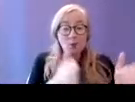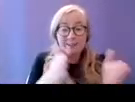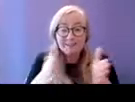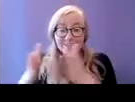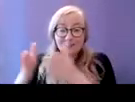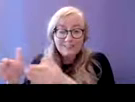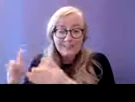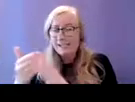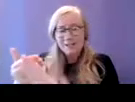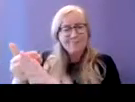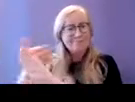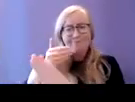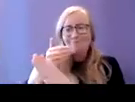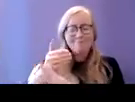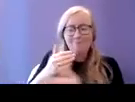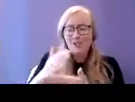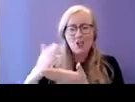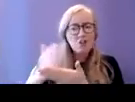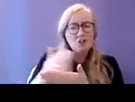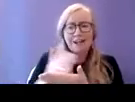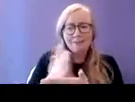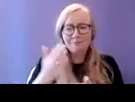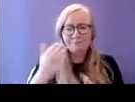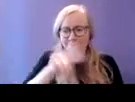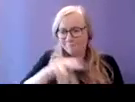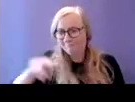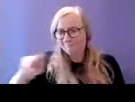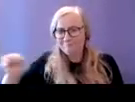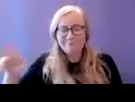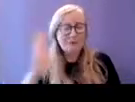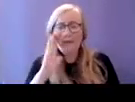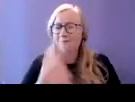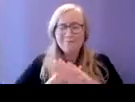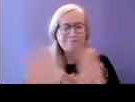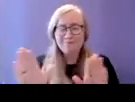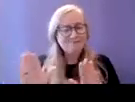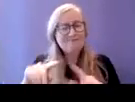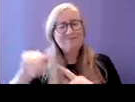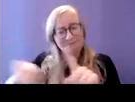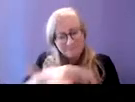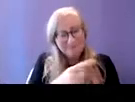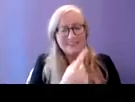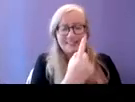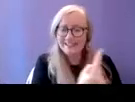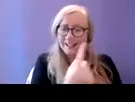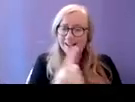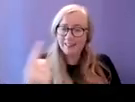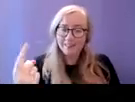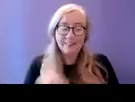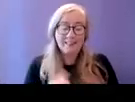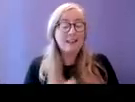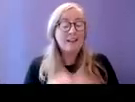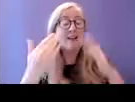and the third point that I'd like to highlight is the need for targeted prevention